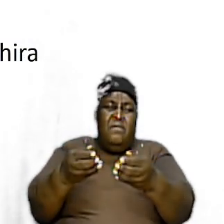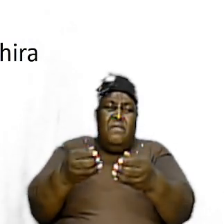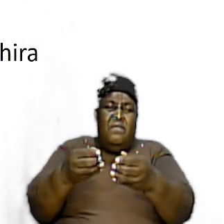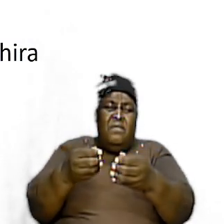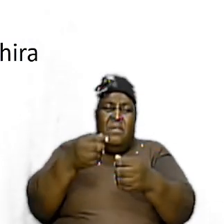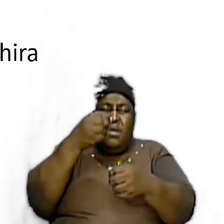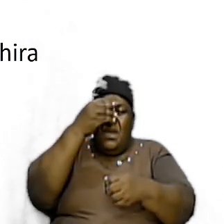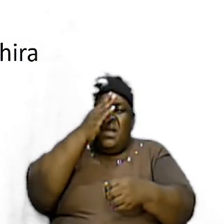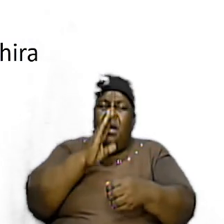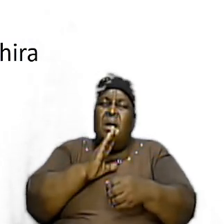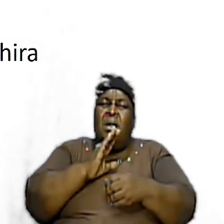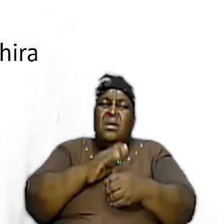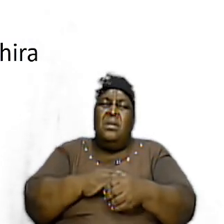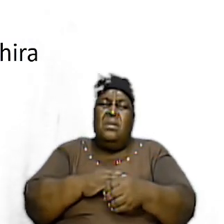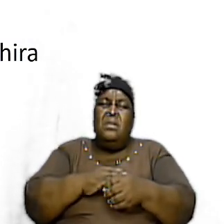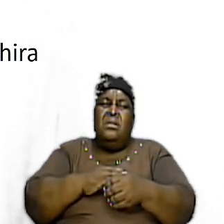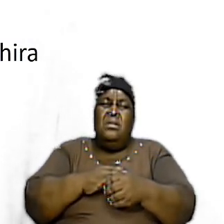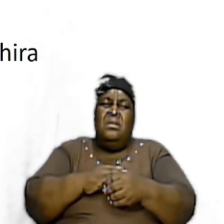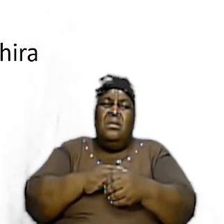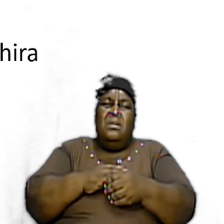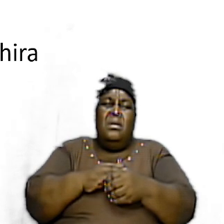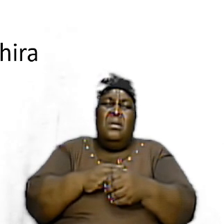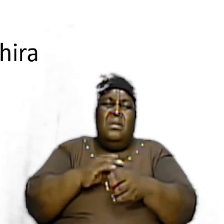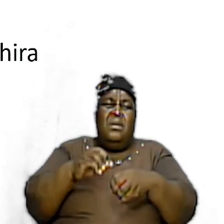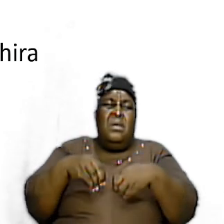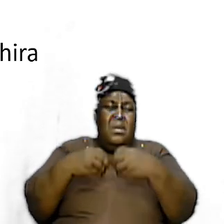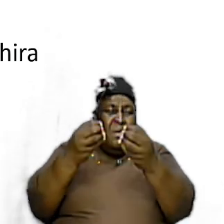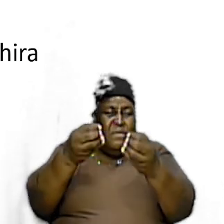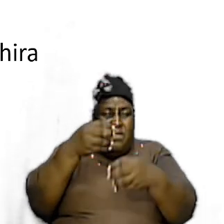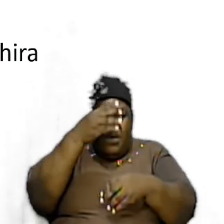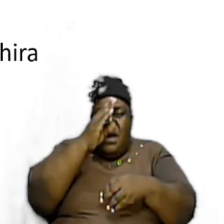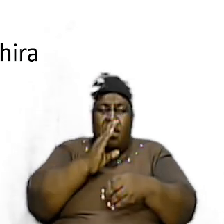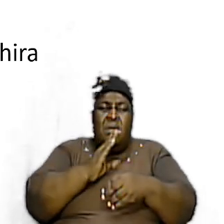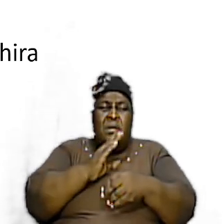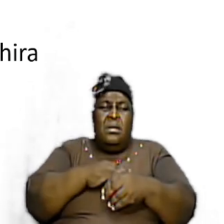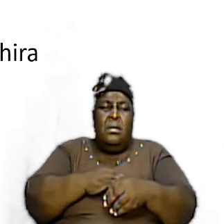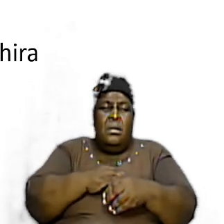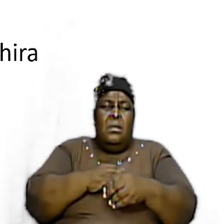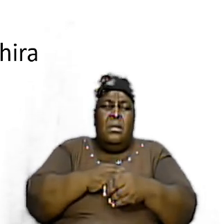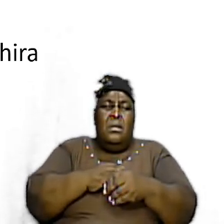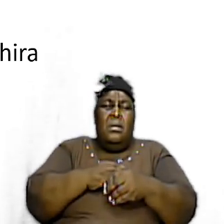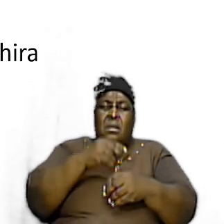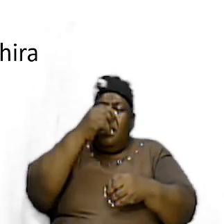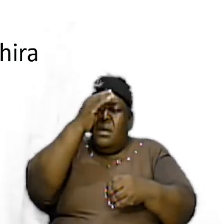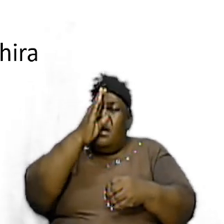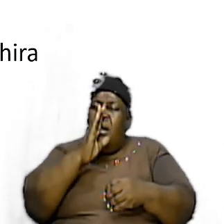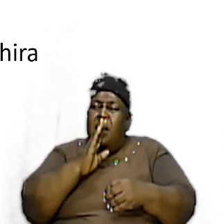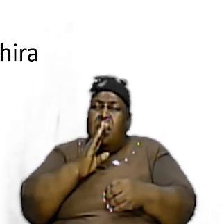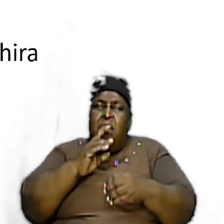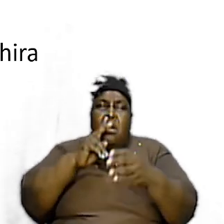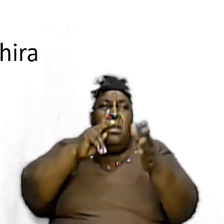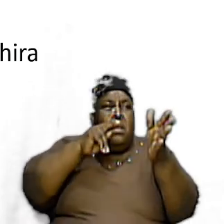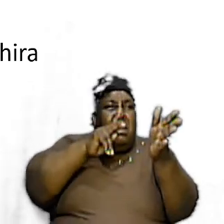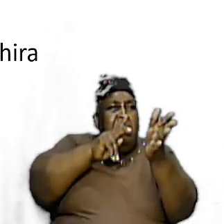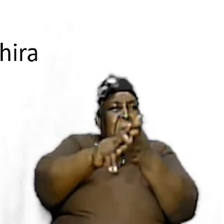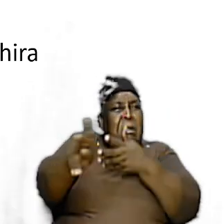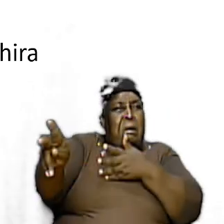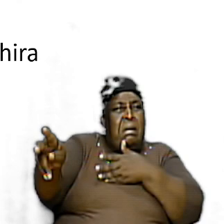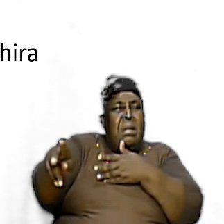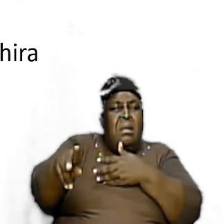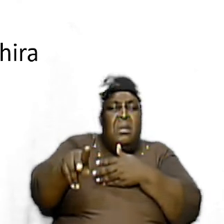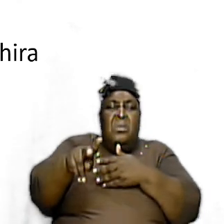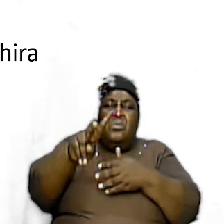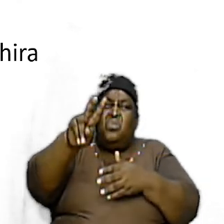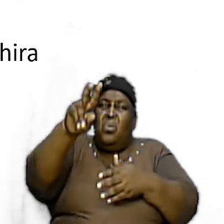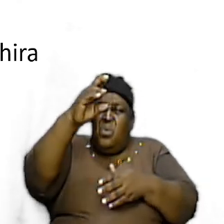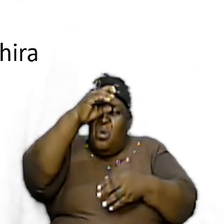and they offered it before God and lo and behold God smote both of them